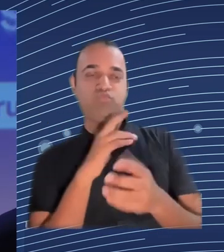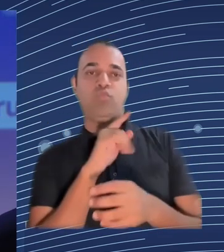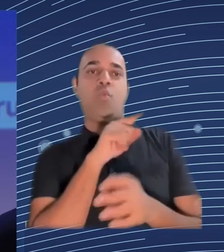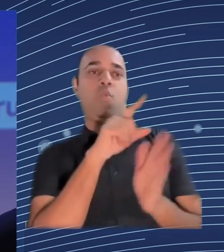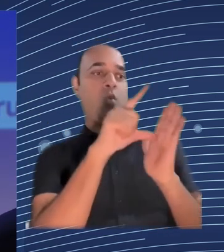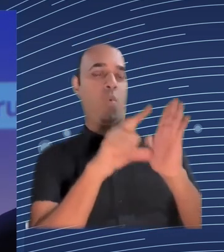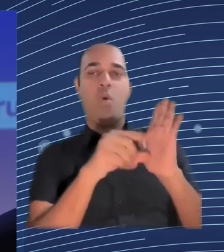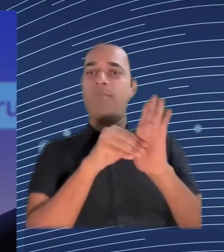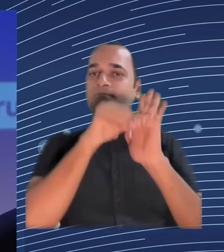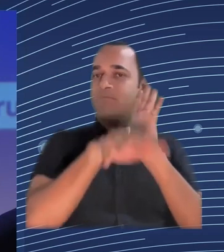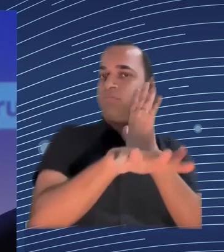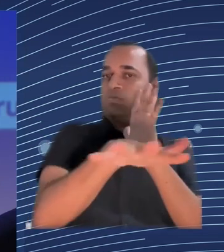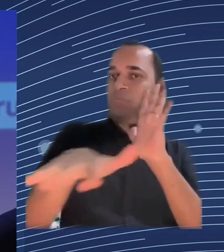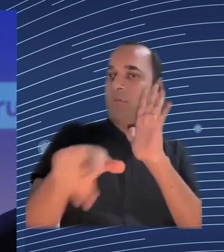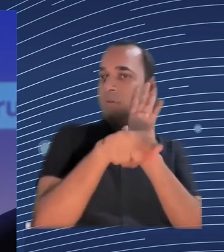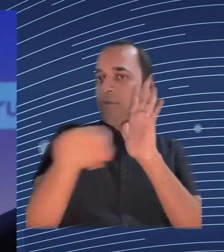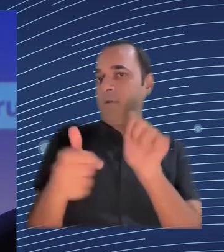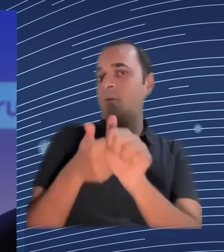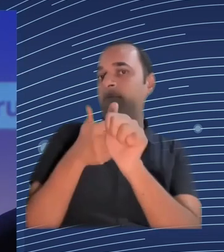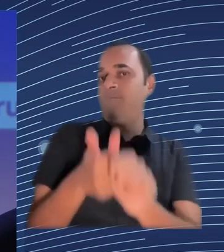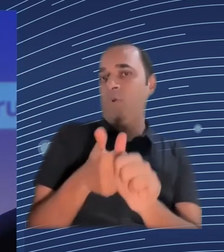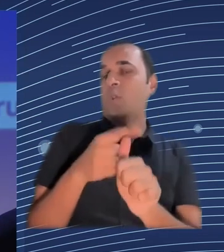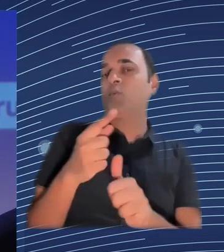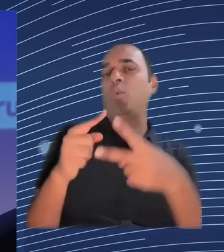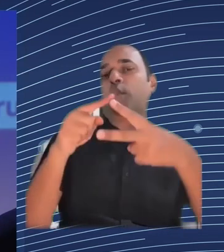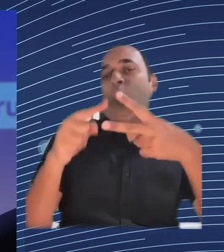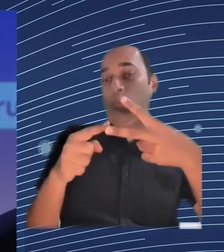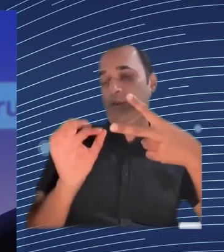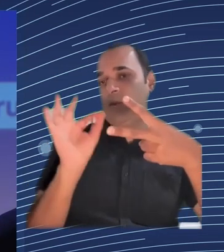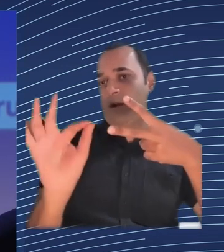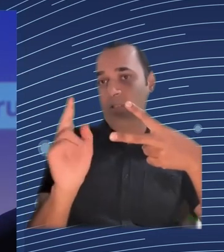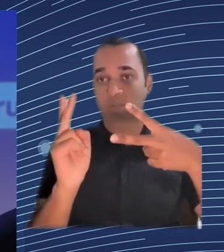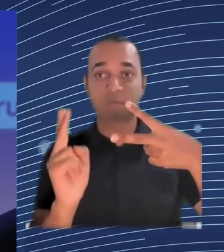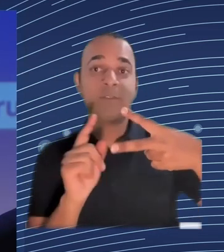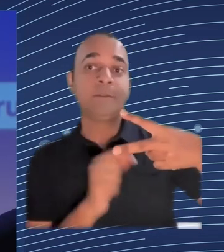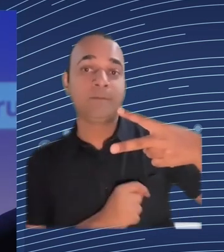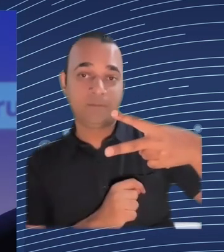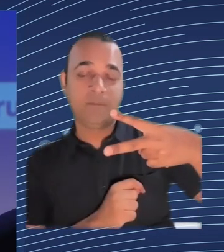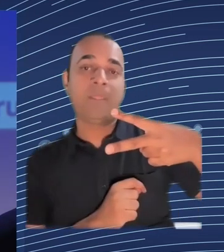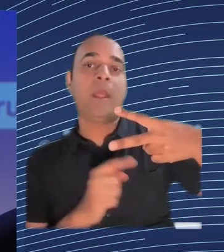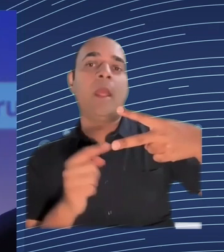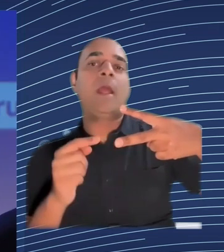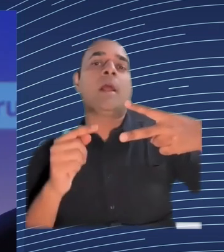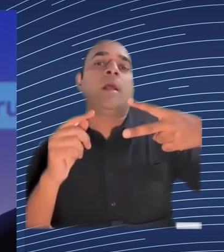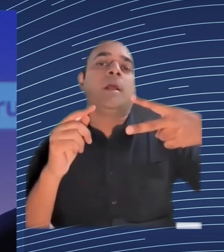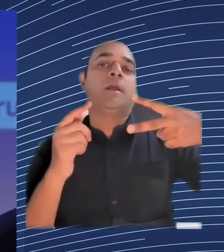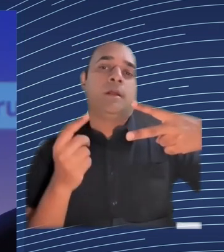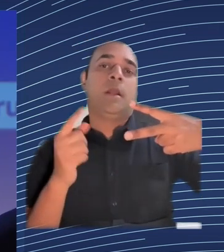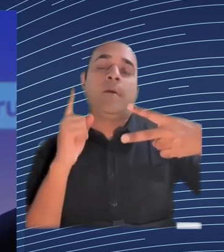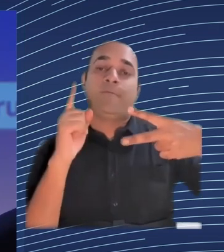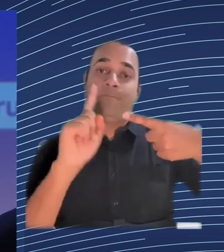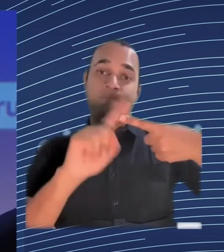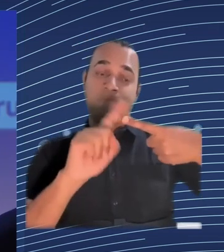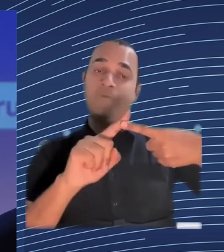data protection rules they focus a lot of on consent but labor law from the beginning of the